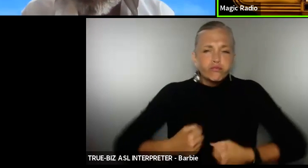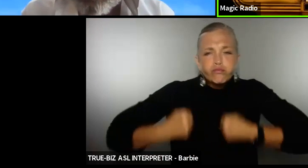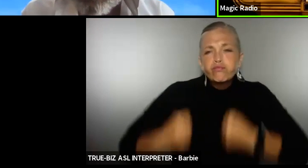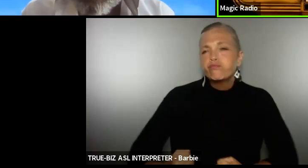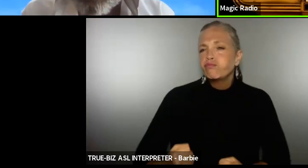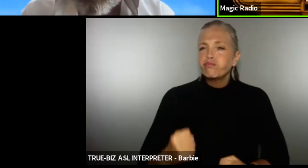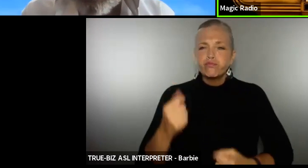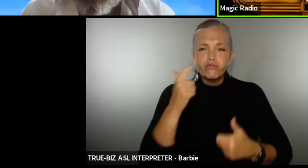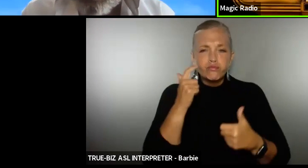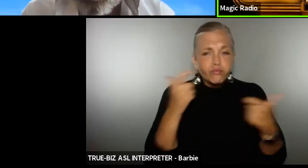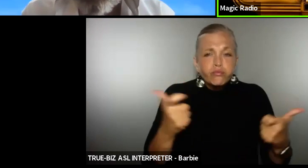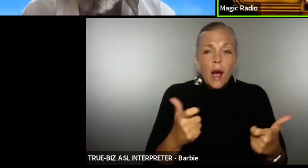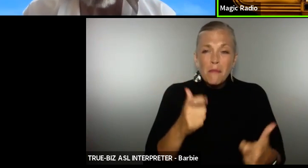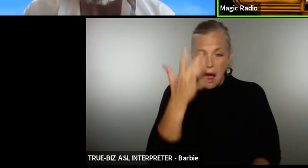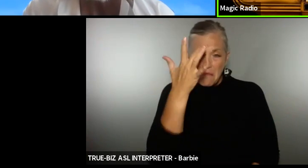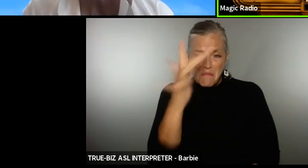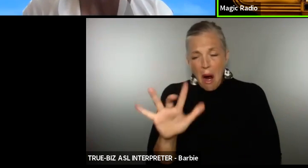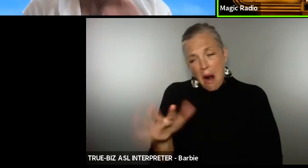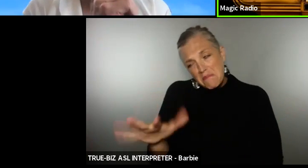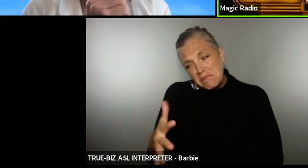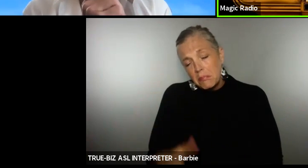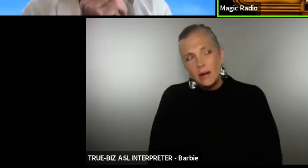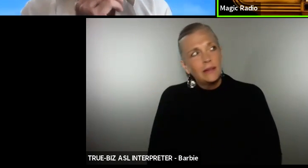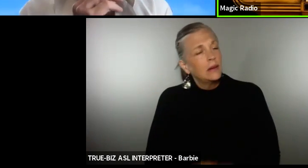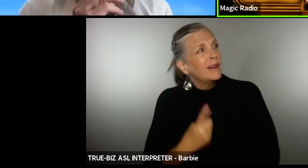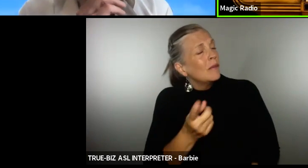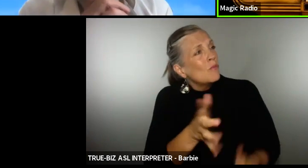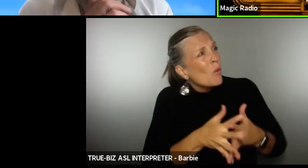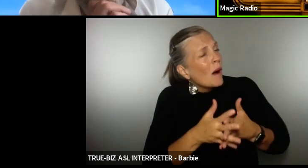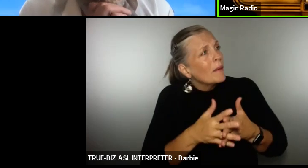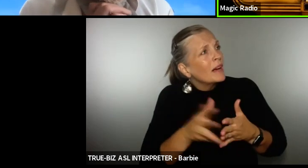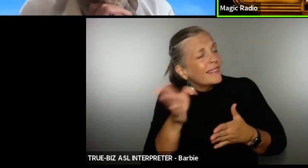ever be deprived of medicine because they don't have enough money